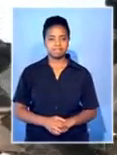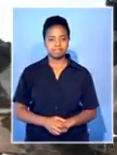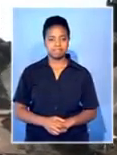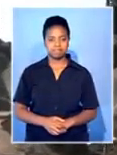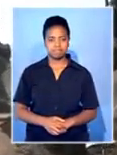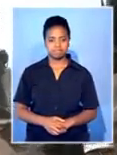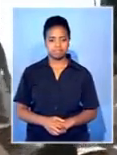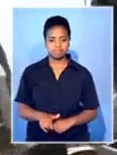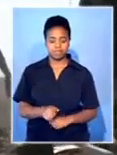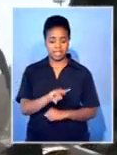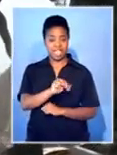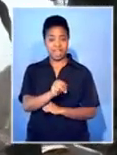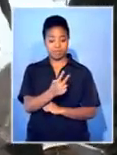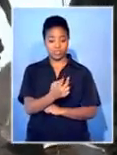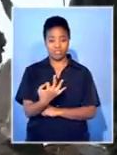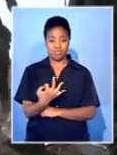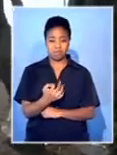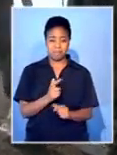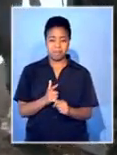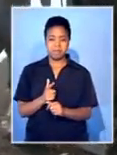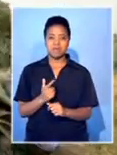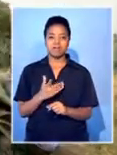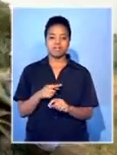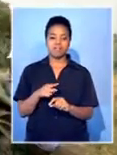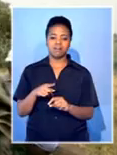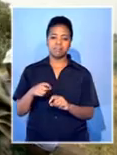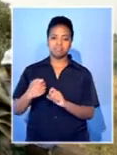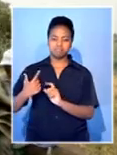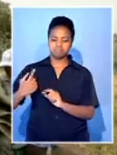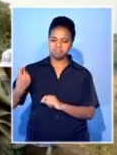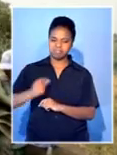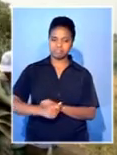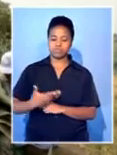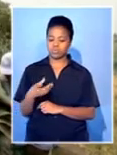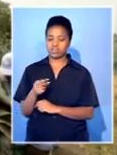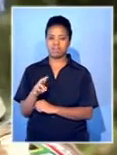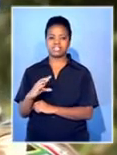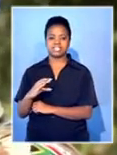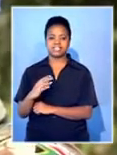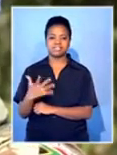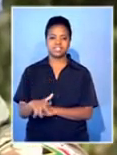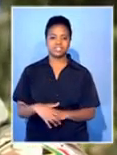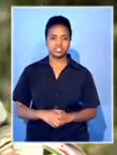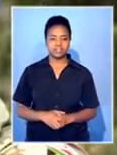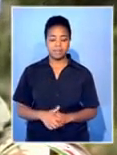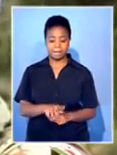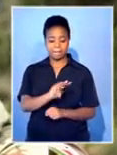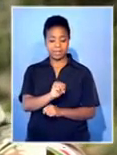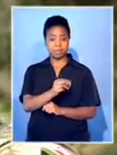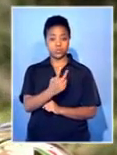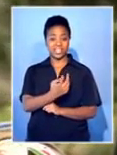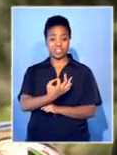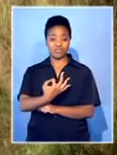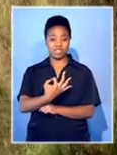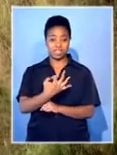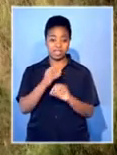The M23 was defeated last October by DRC forces backed by the UN Brigade. M23 commander